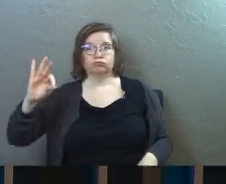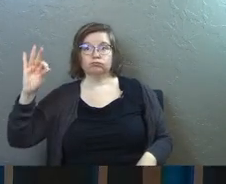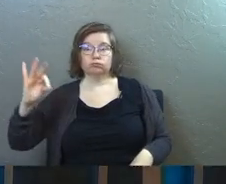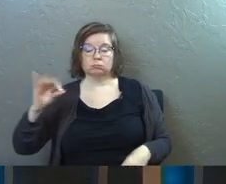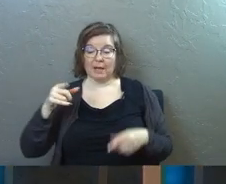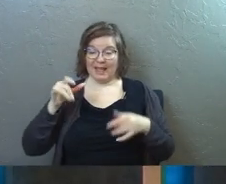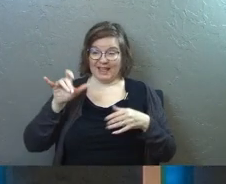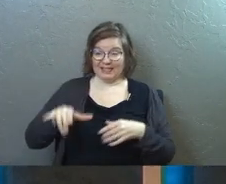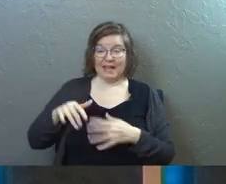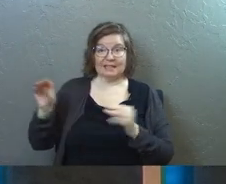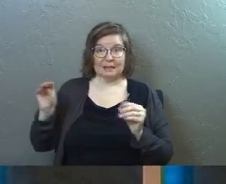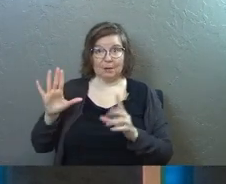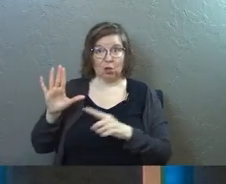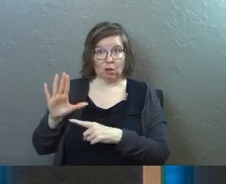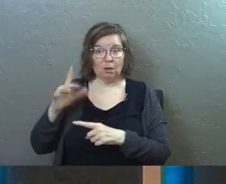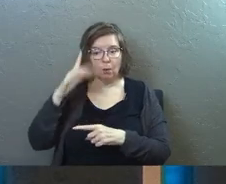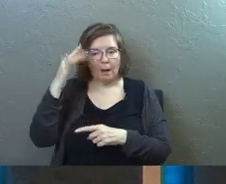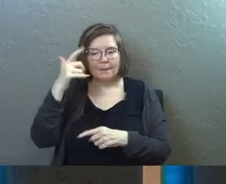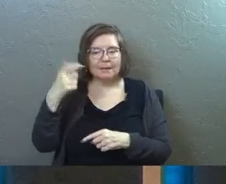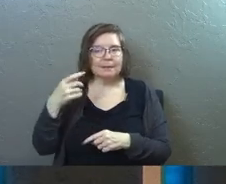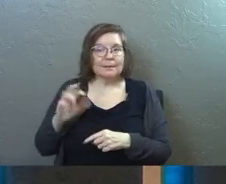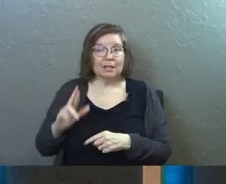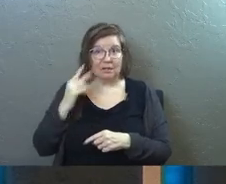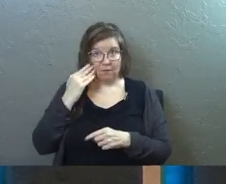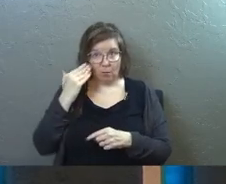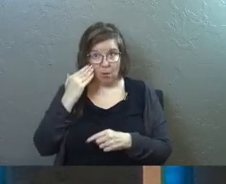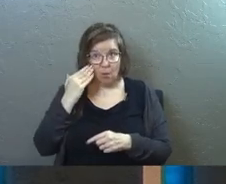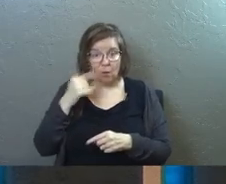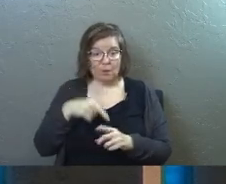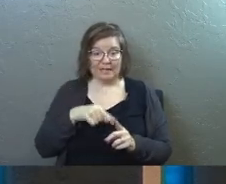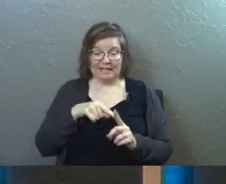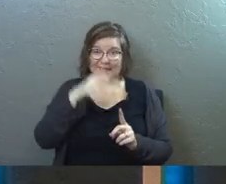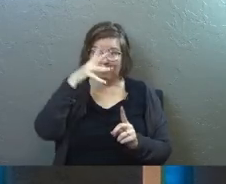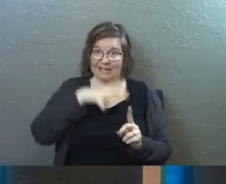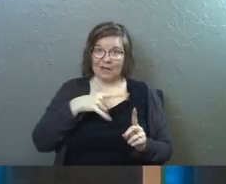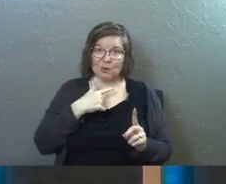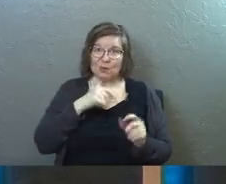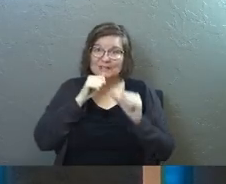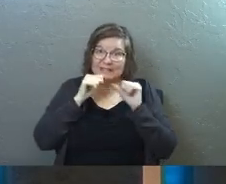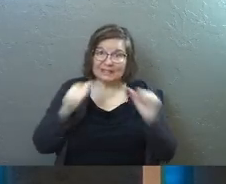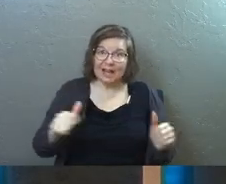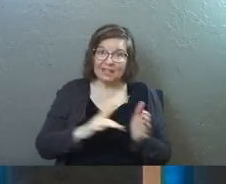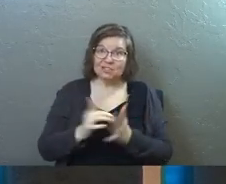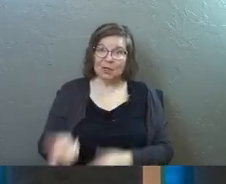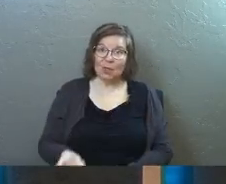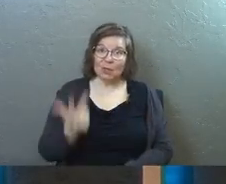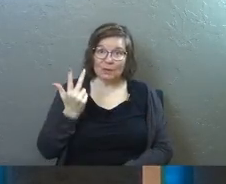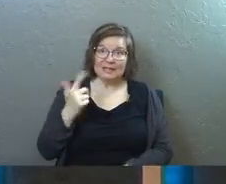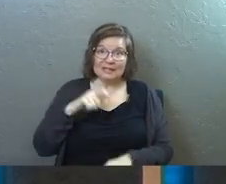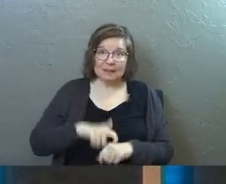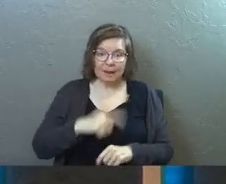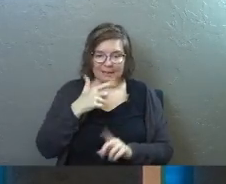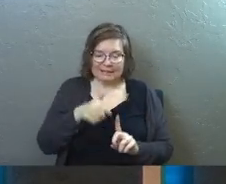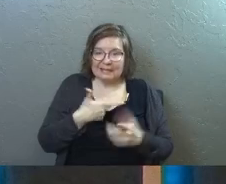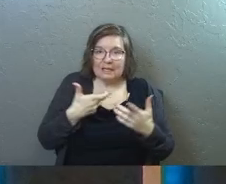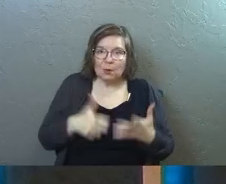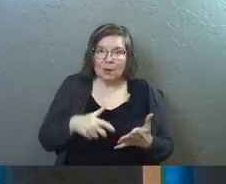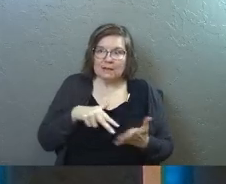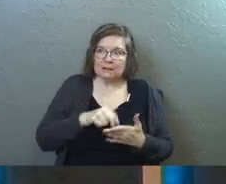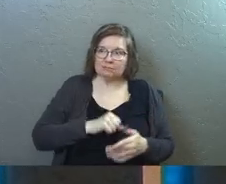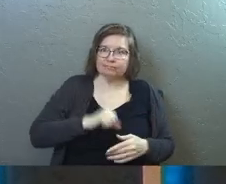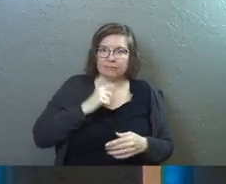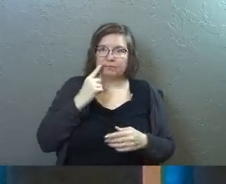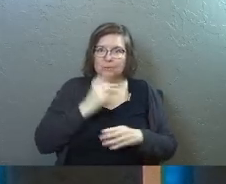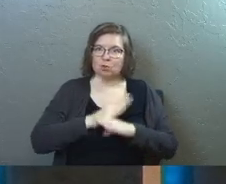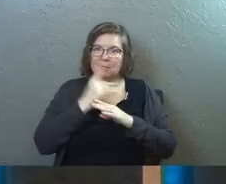And even that is a miracle. Because Peter, if you know, he's the guy who denied Jesus three times because he didn't want to stand